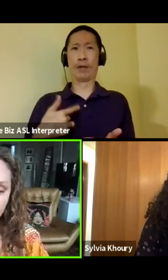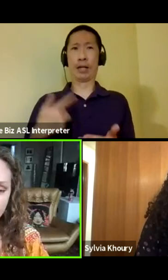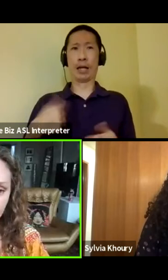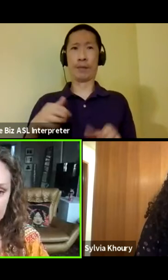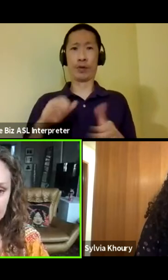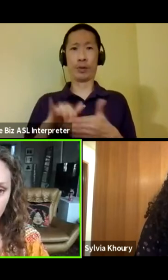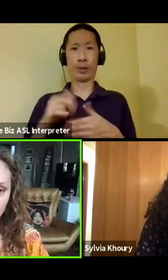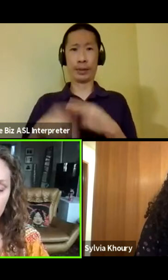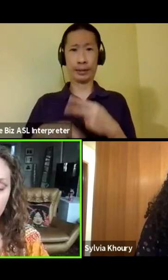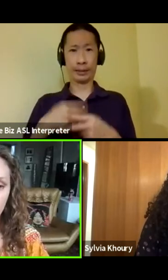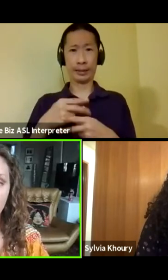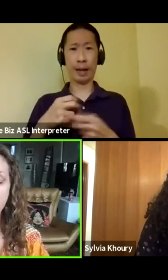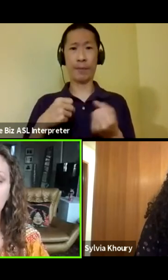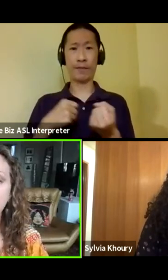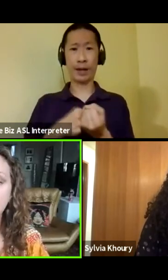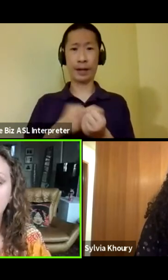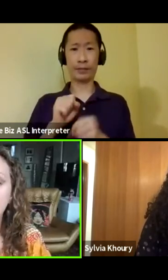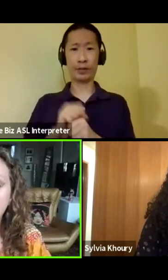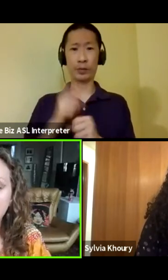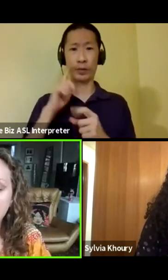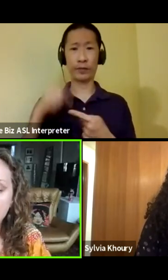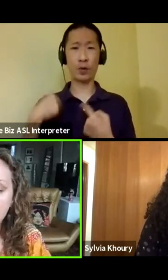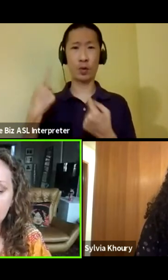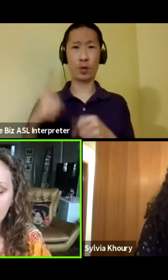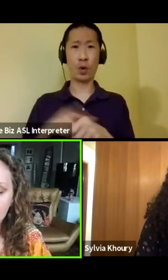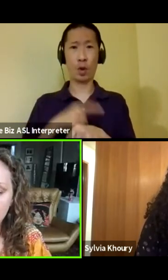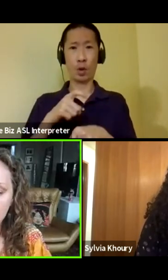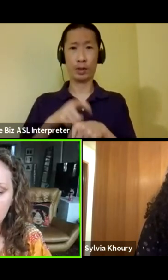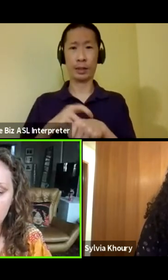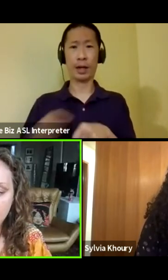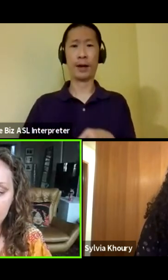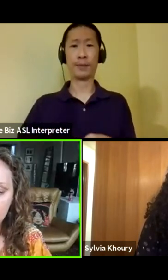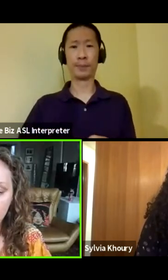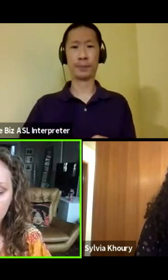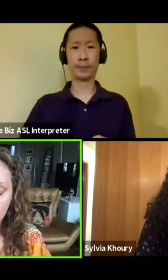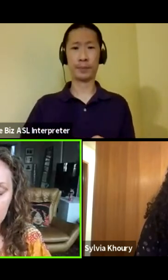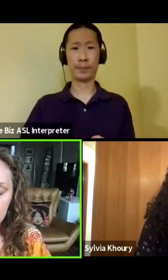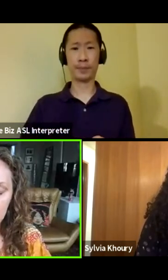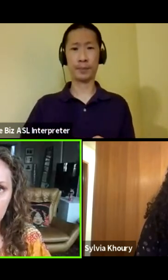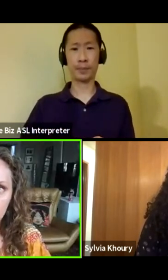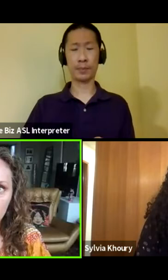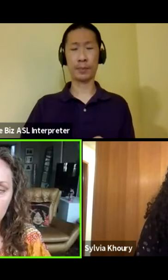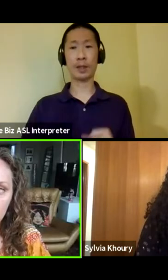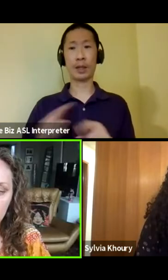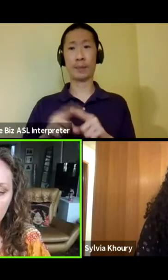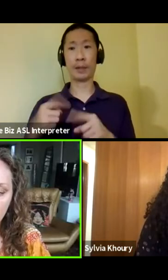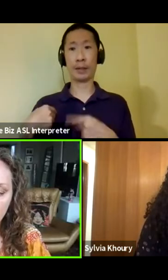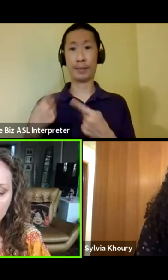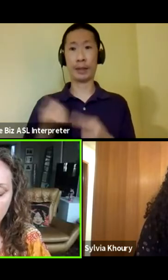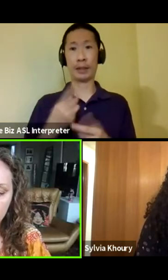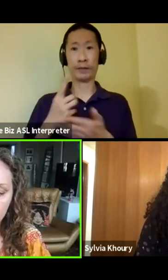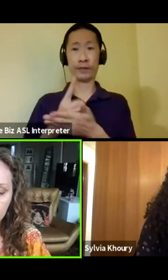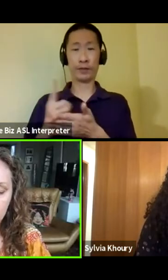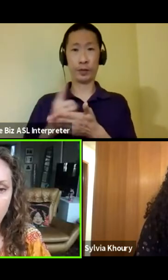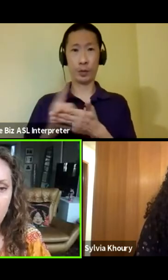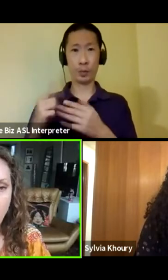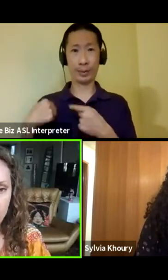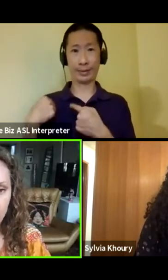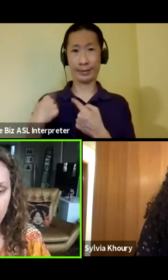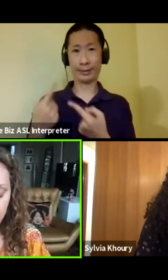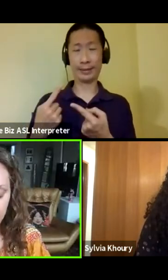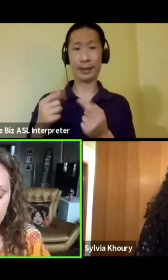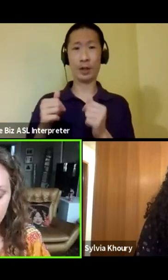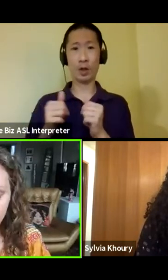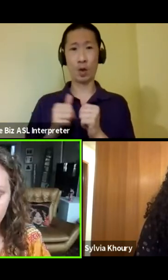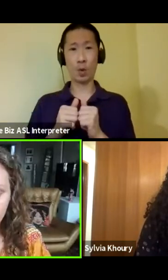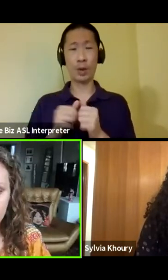this type of advocacy work for a long time. But as far as the past few weeks is concerned, you know, along